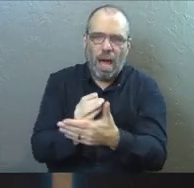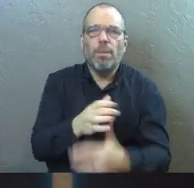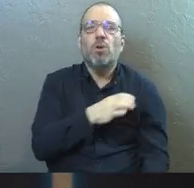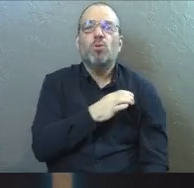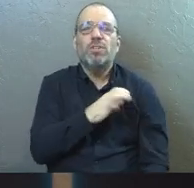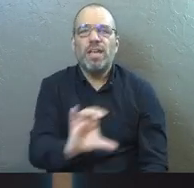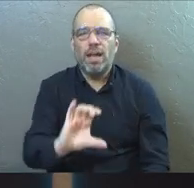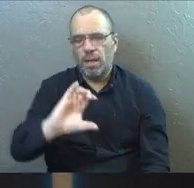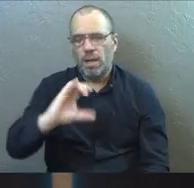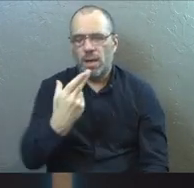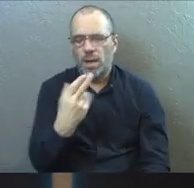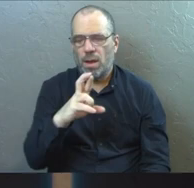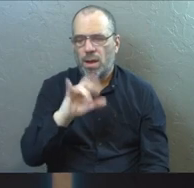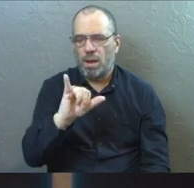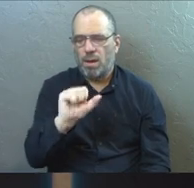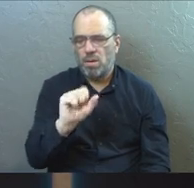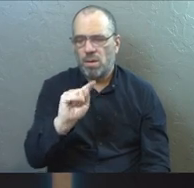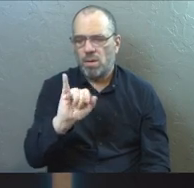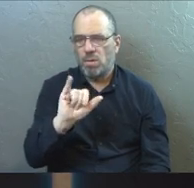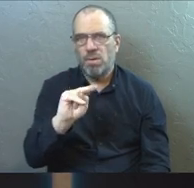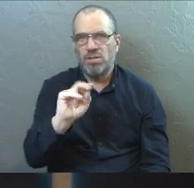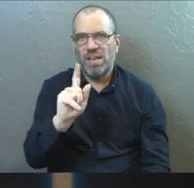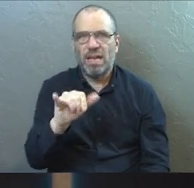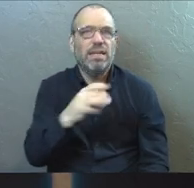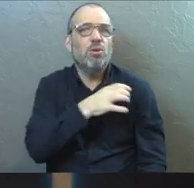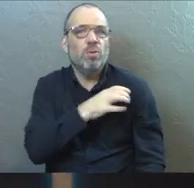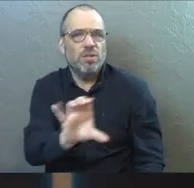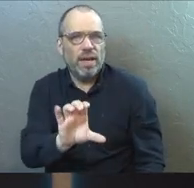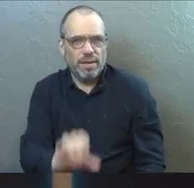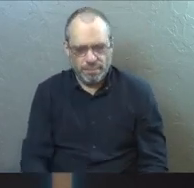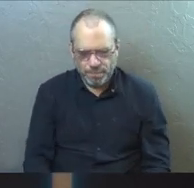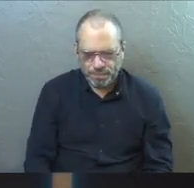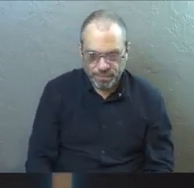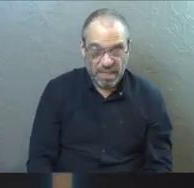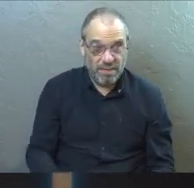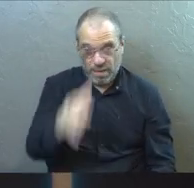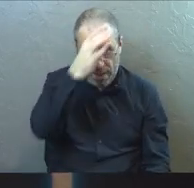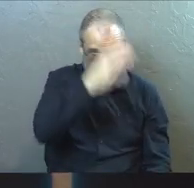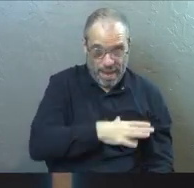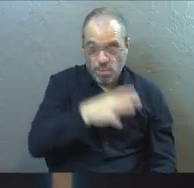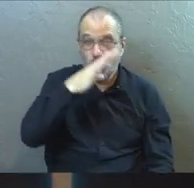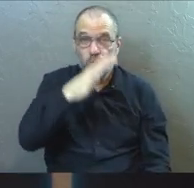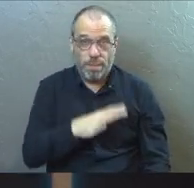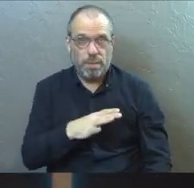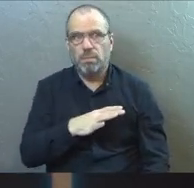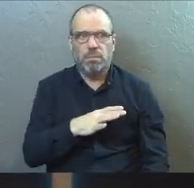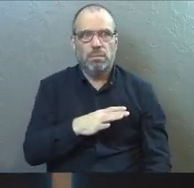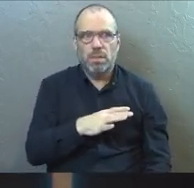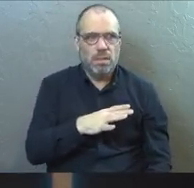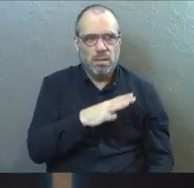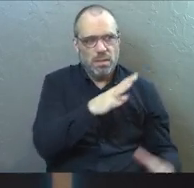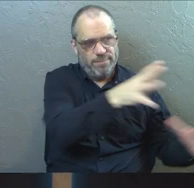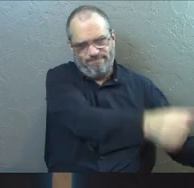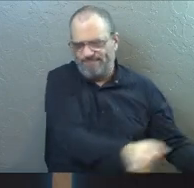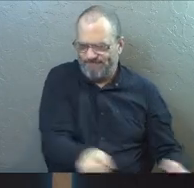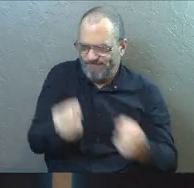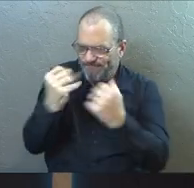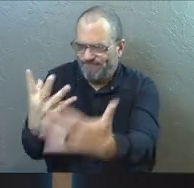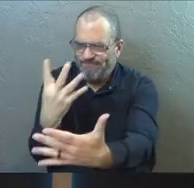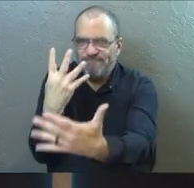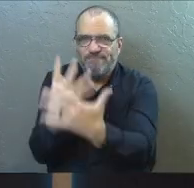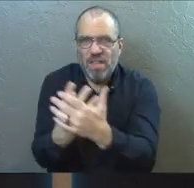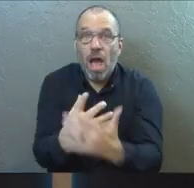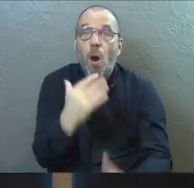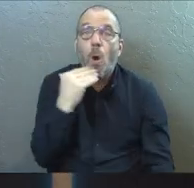Christianity. It's a tough time. Even men and women thrown into prison, he